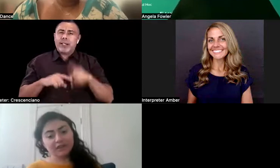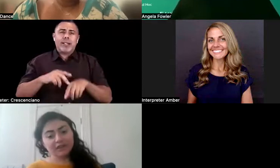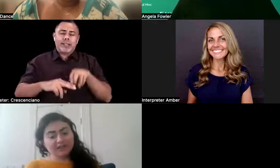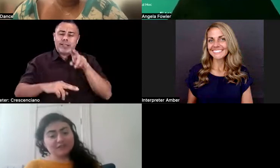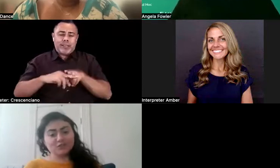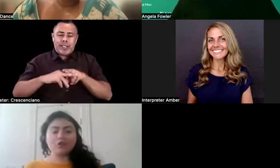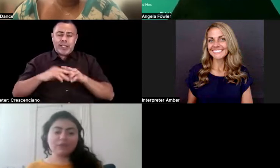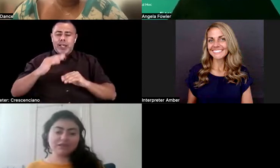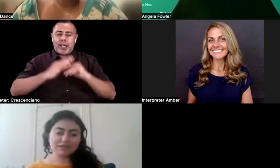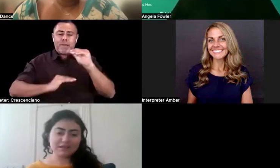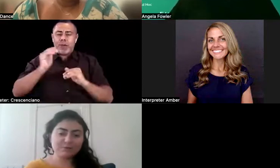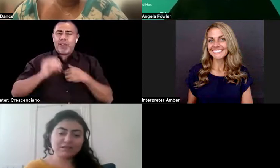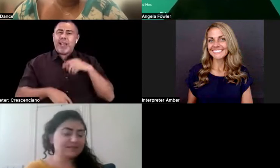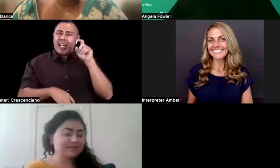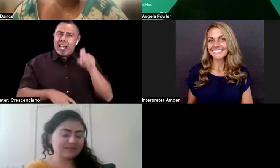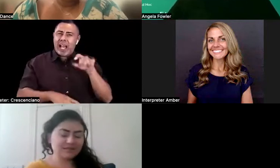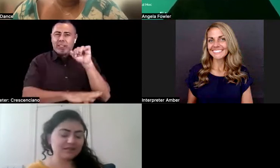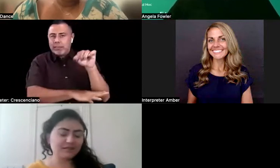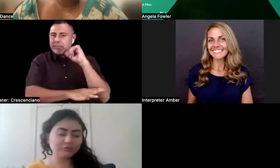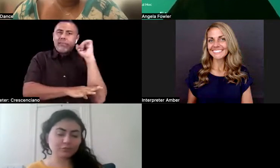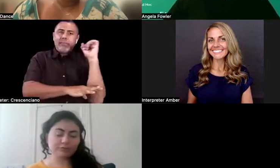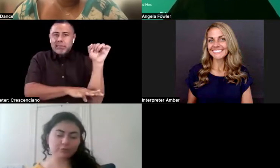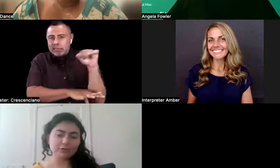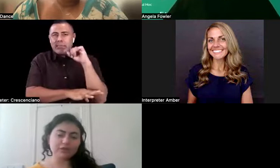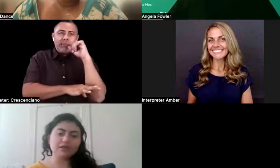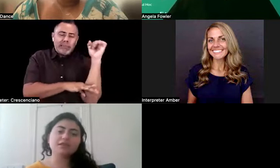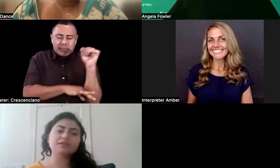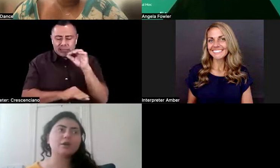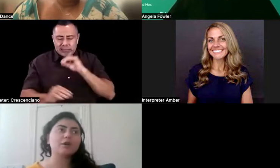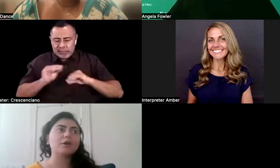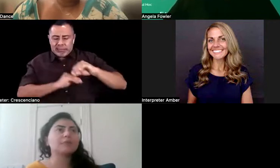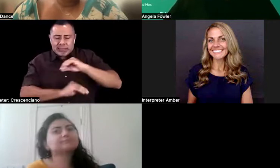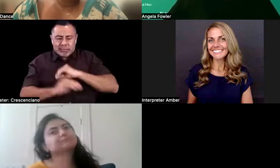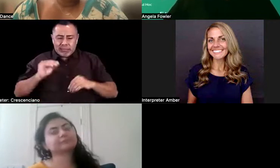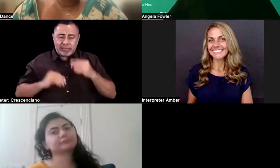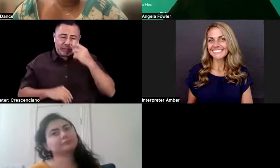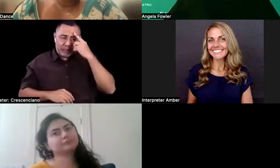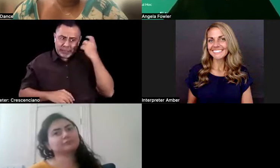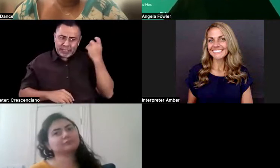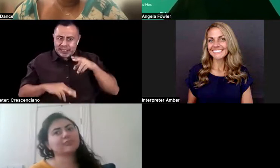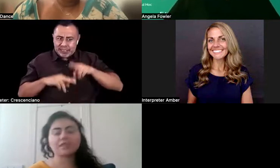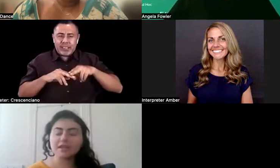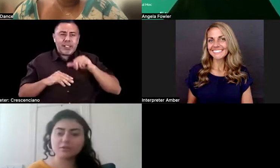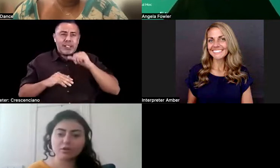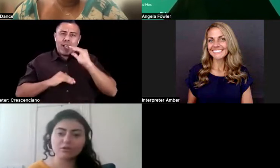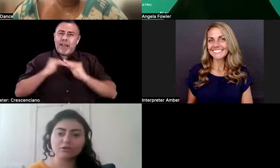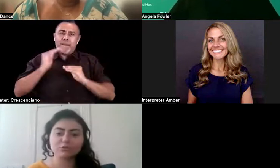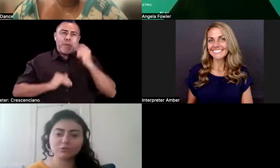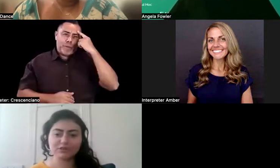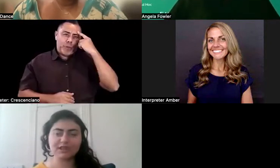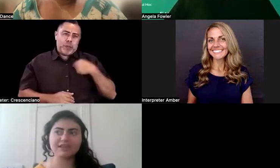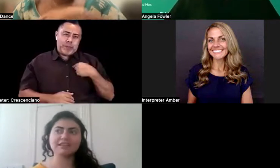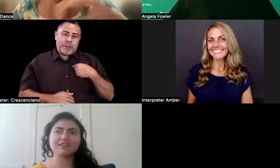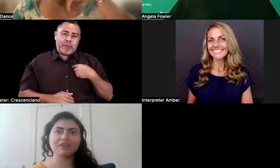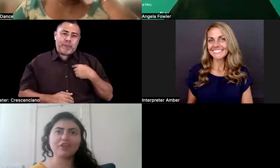so many times because sitting is uncomfortable for me. So that's all